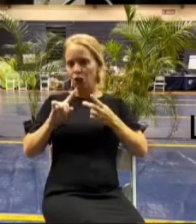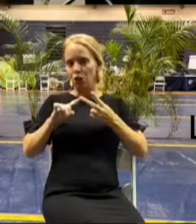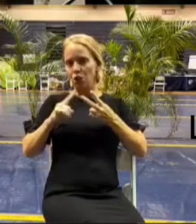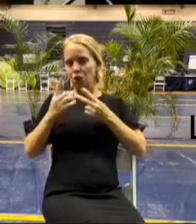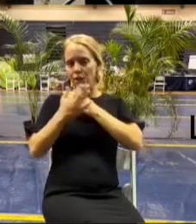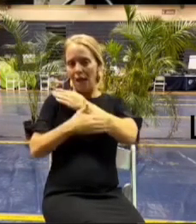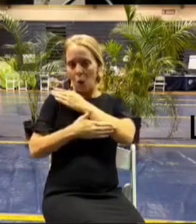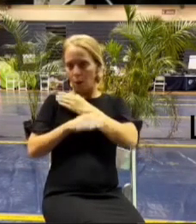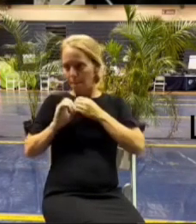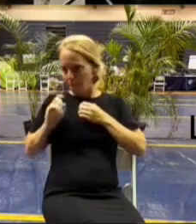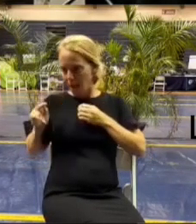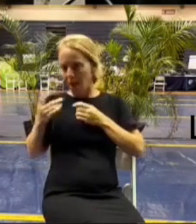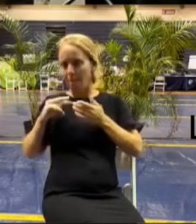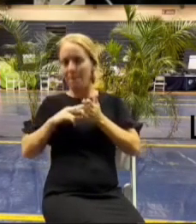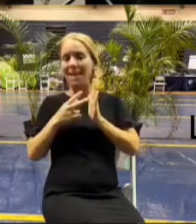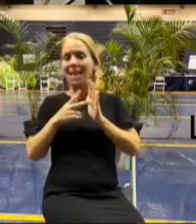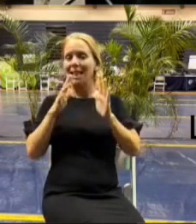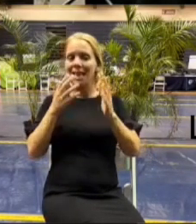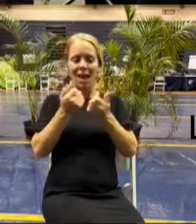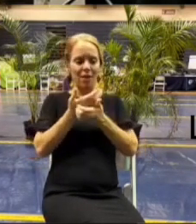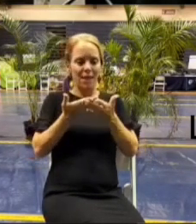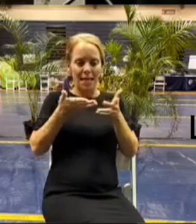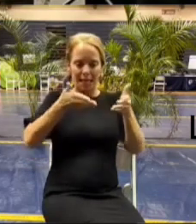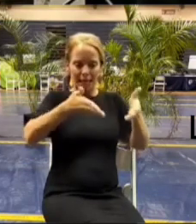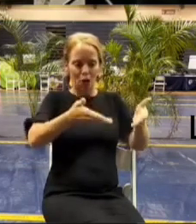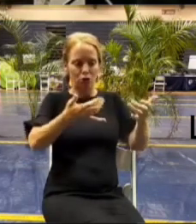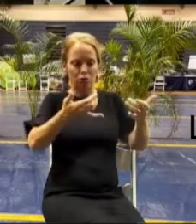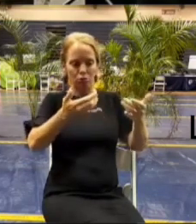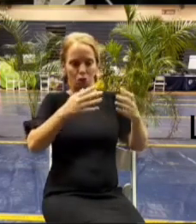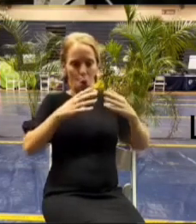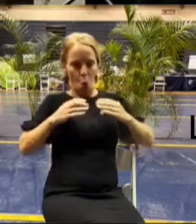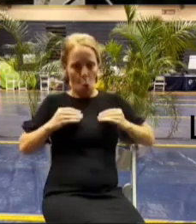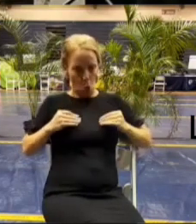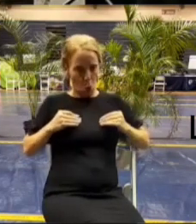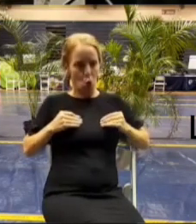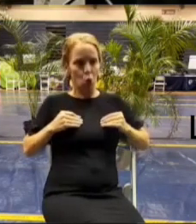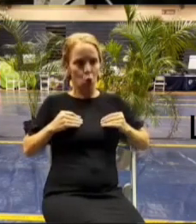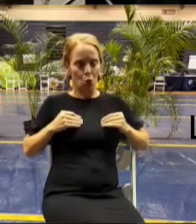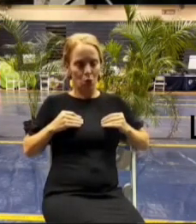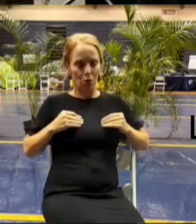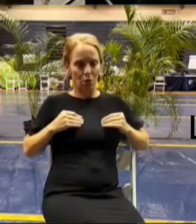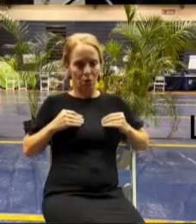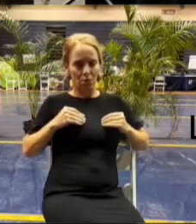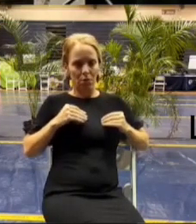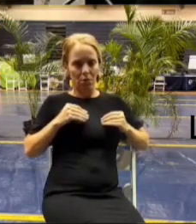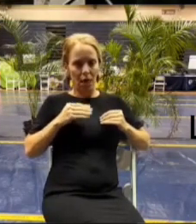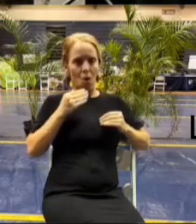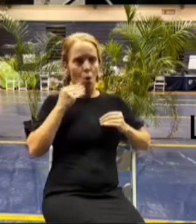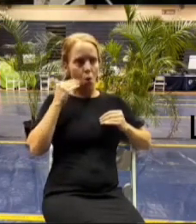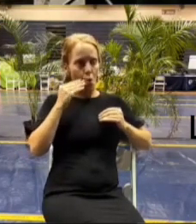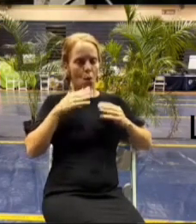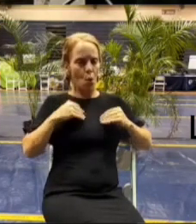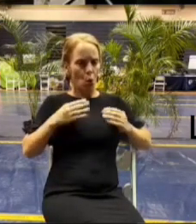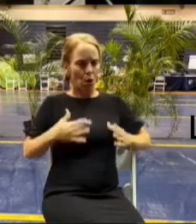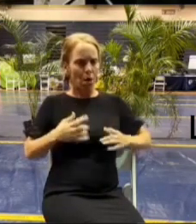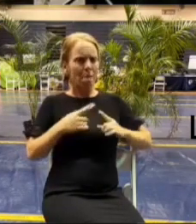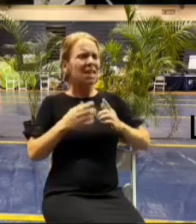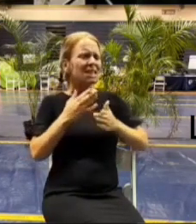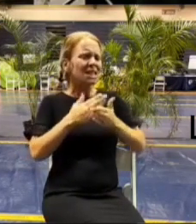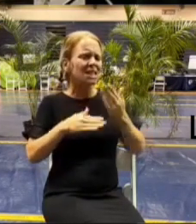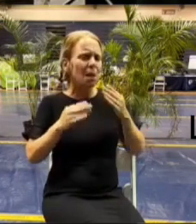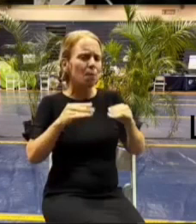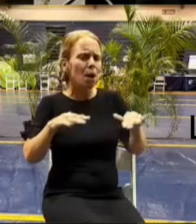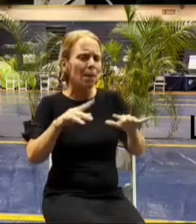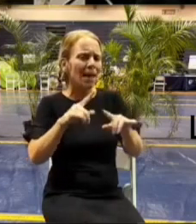um will be a owned by the by the homeowner right but some of these properties